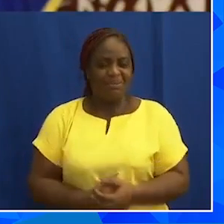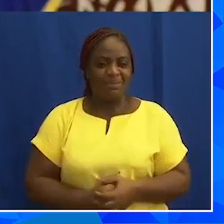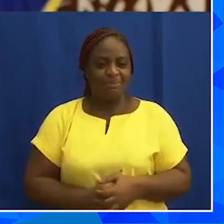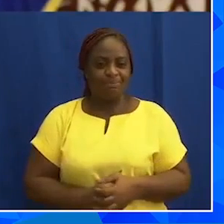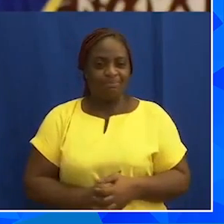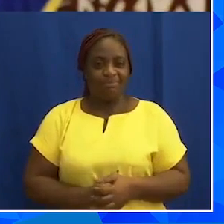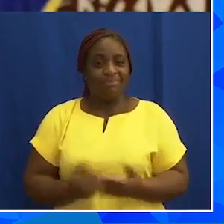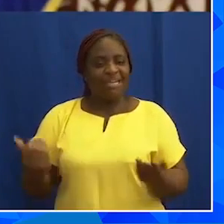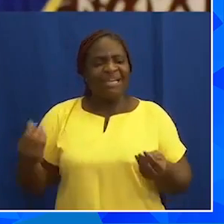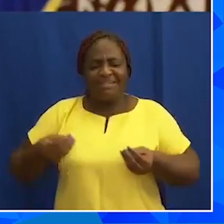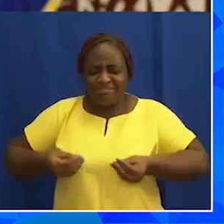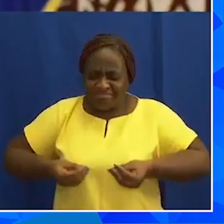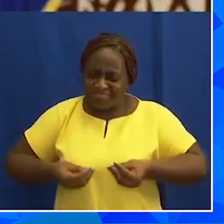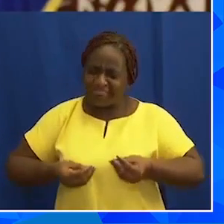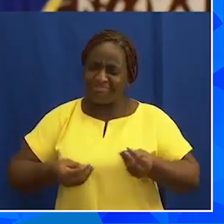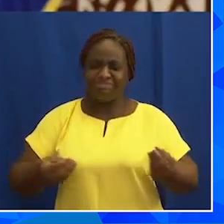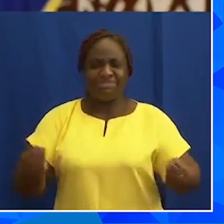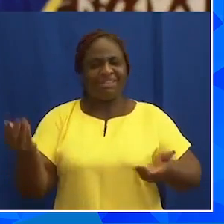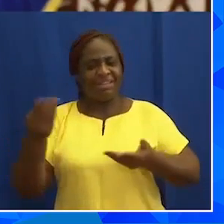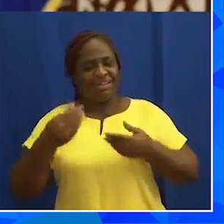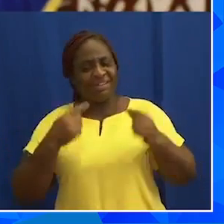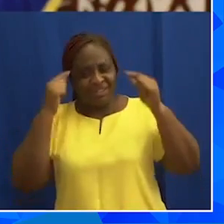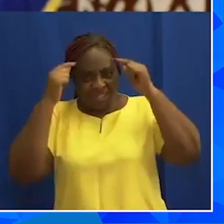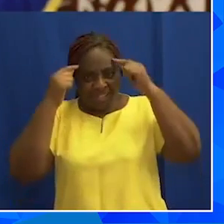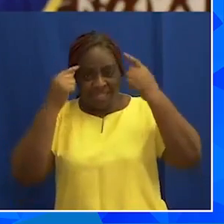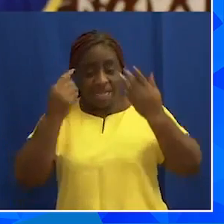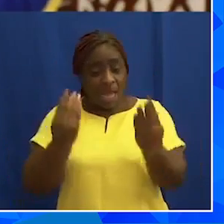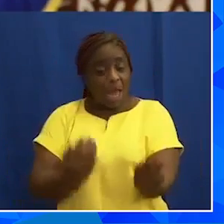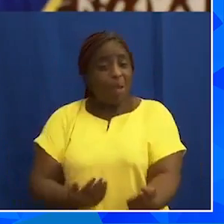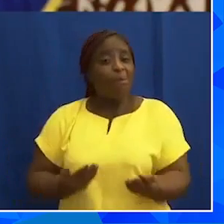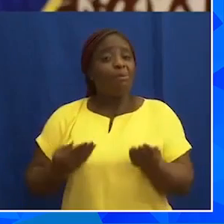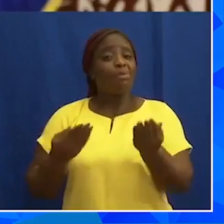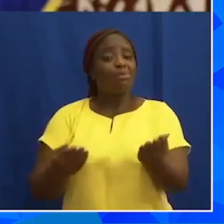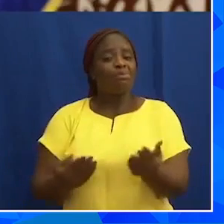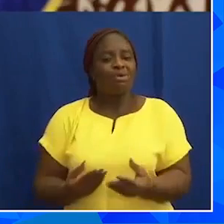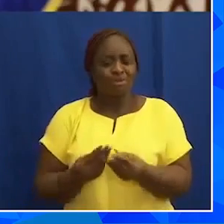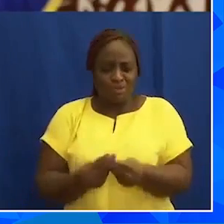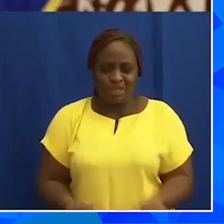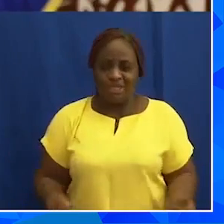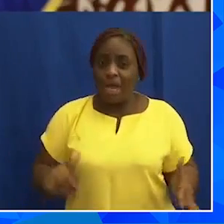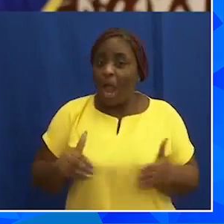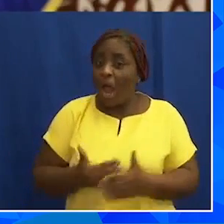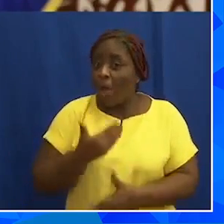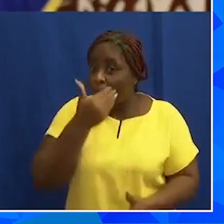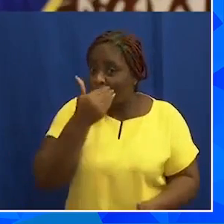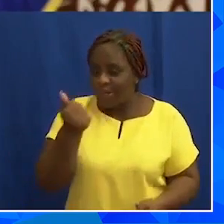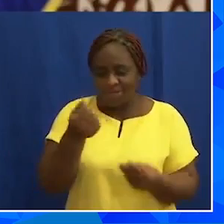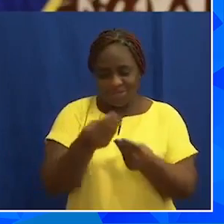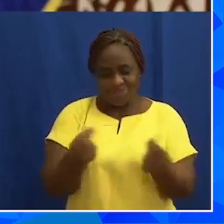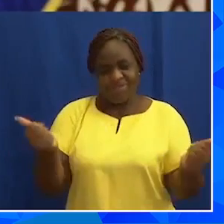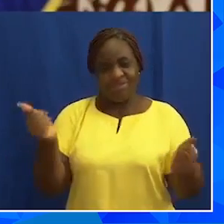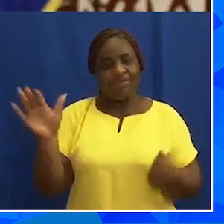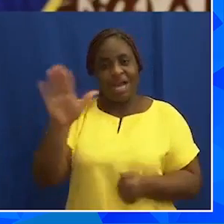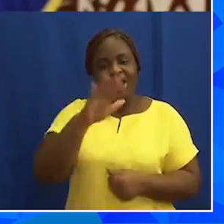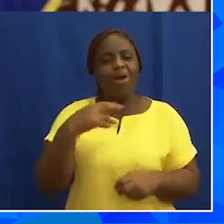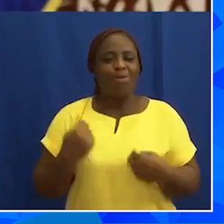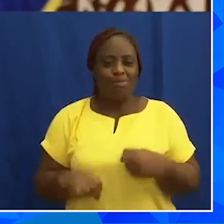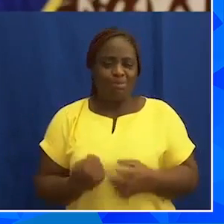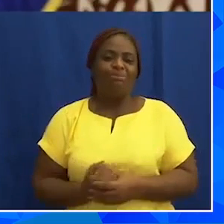They expressed their concerns and proposed solutions on how best to solve our problems.